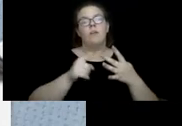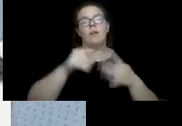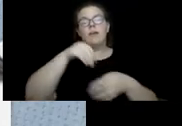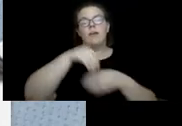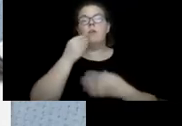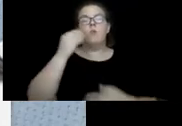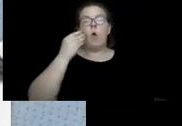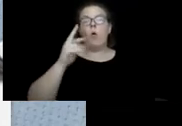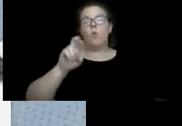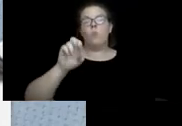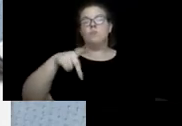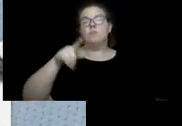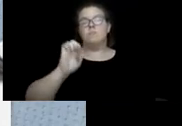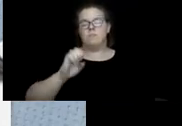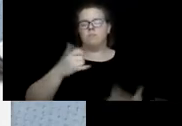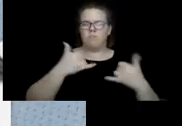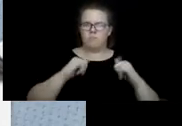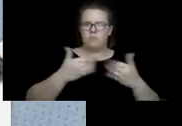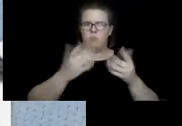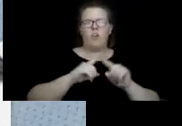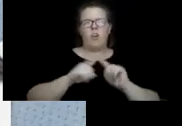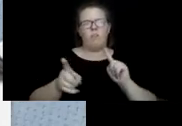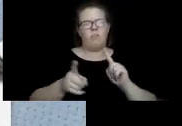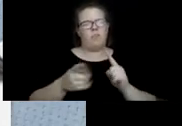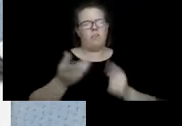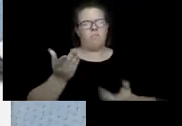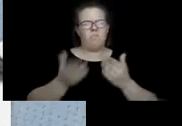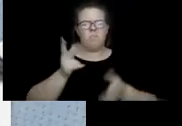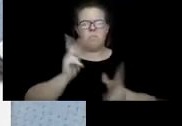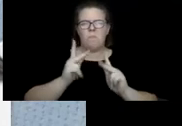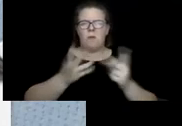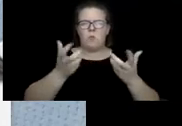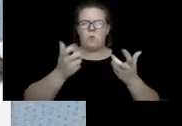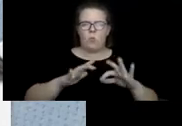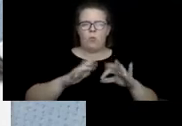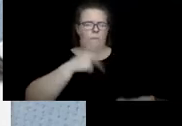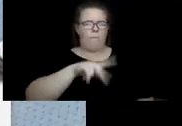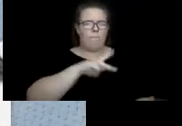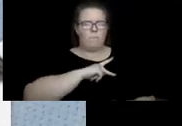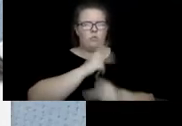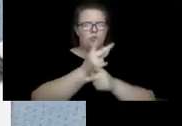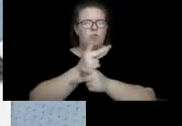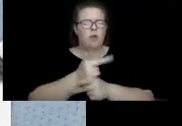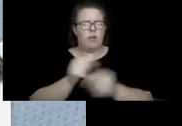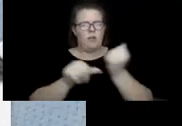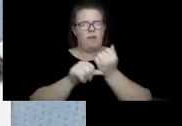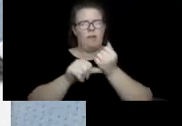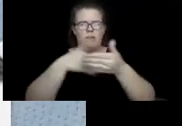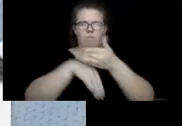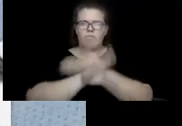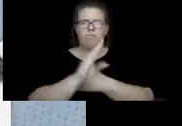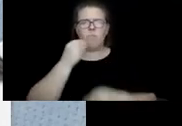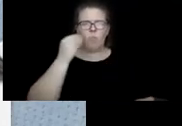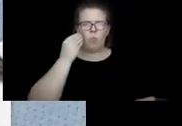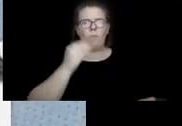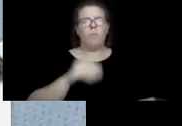have that, that carryover where people might not want personal care aid to go into the home. So caregiver services